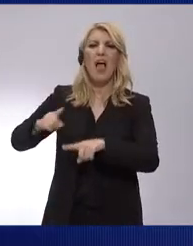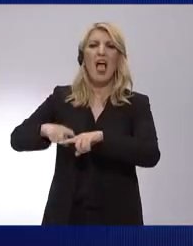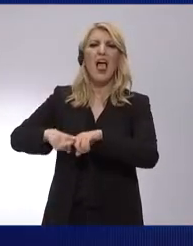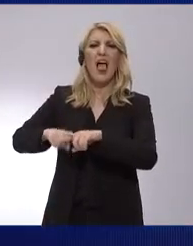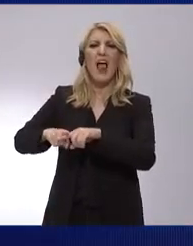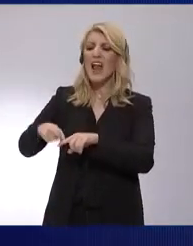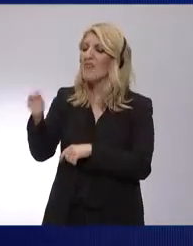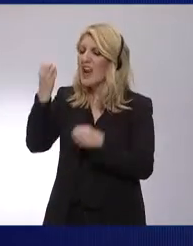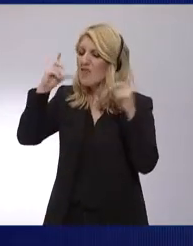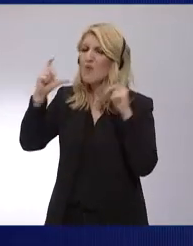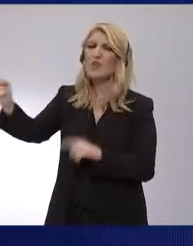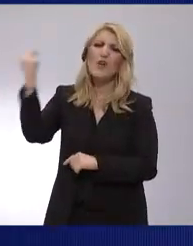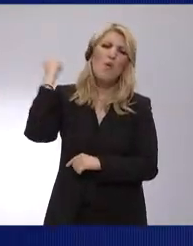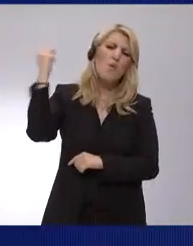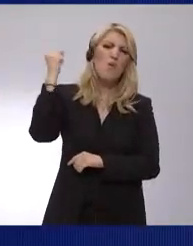Great success!